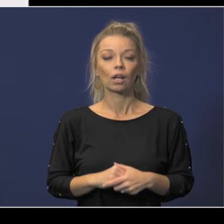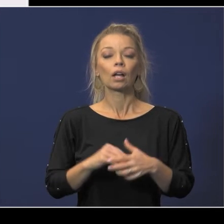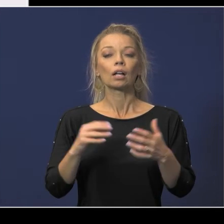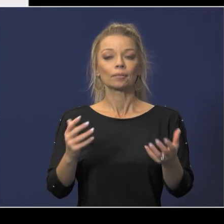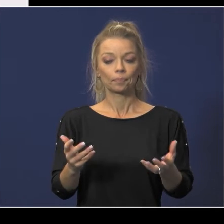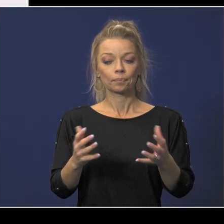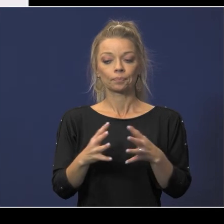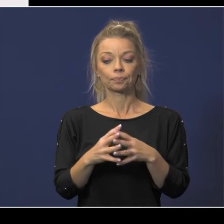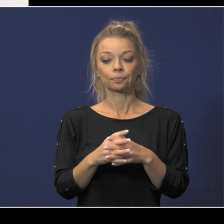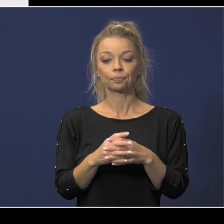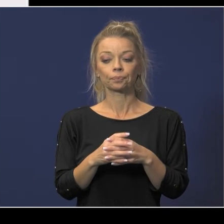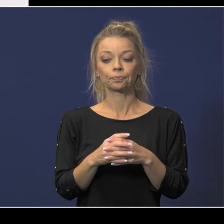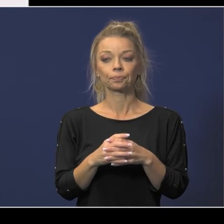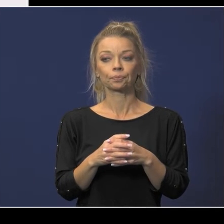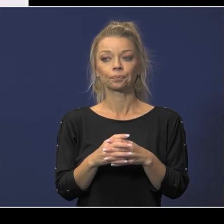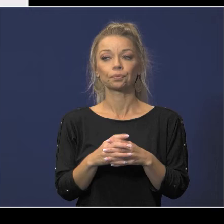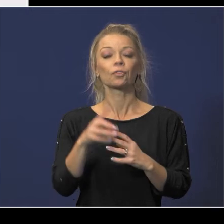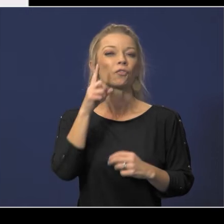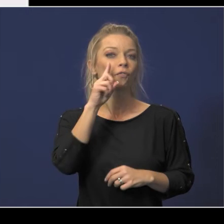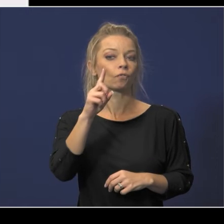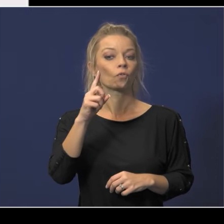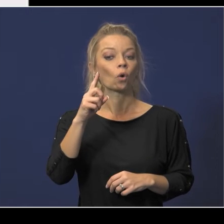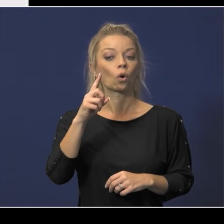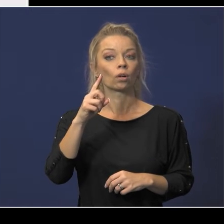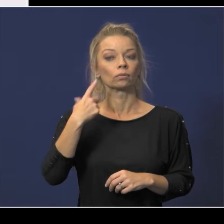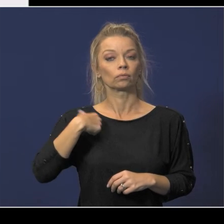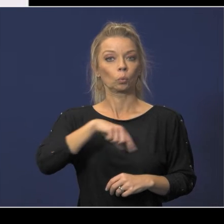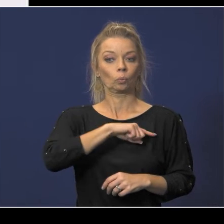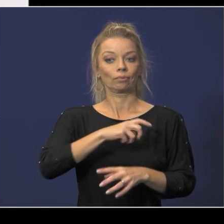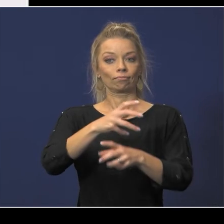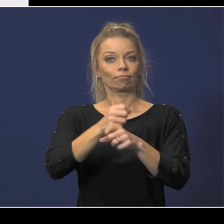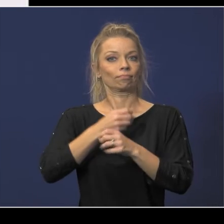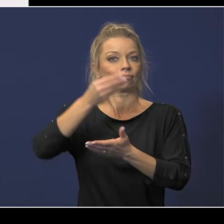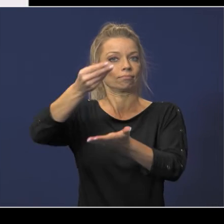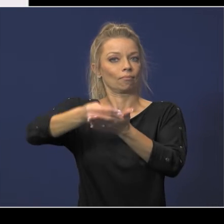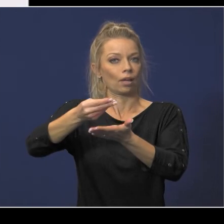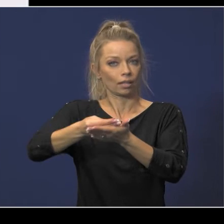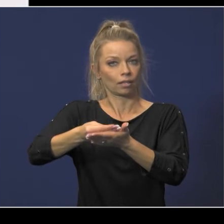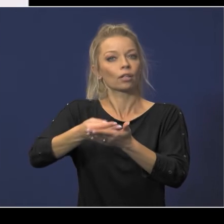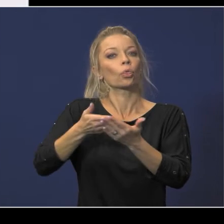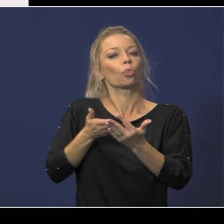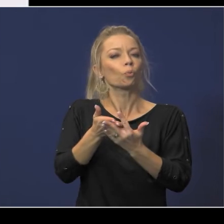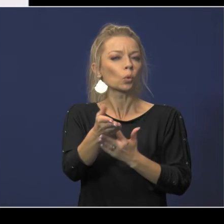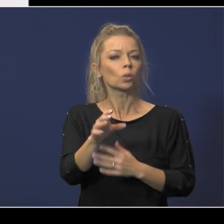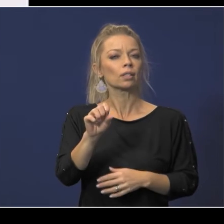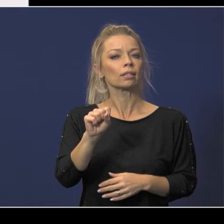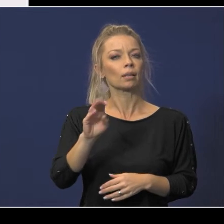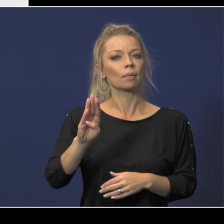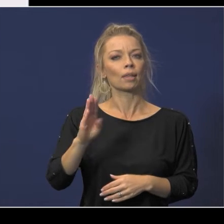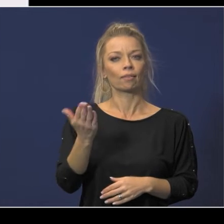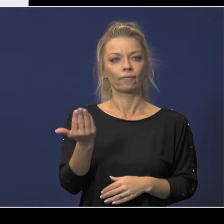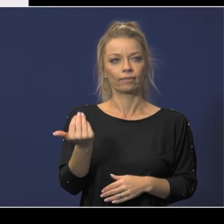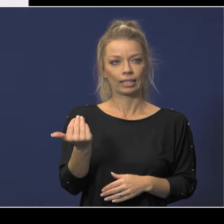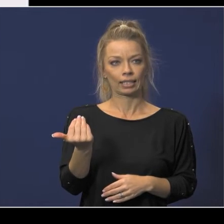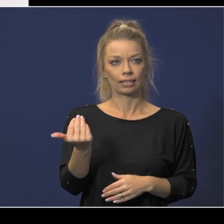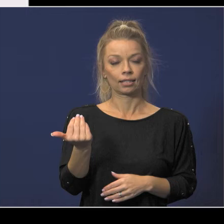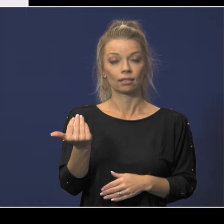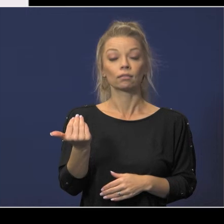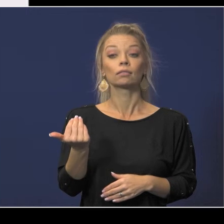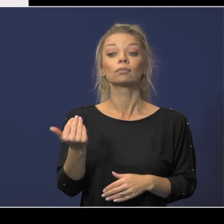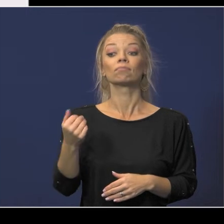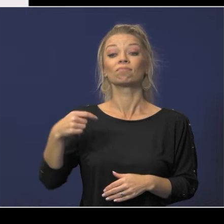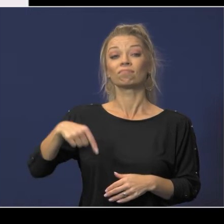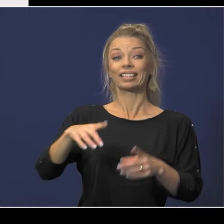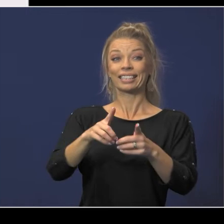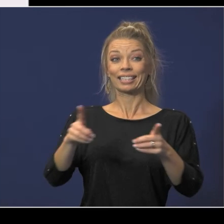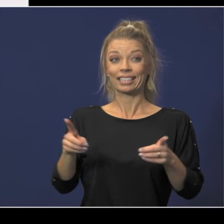so in in order for us to receive funding through senate bill 15 uh the district